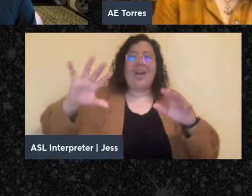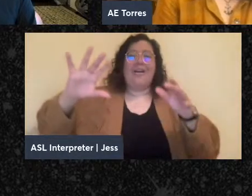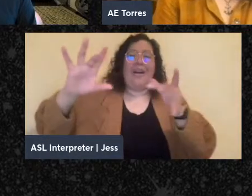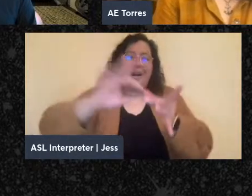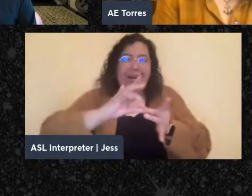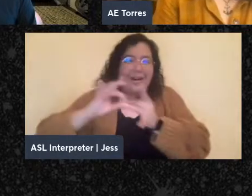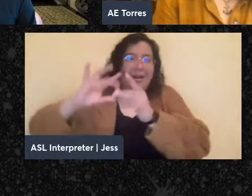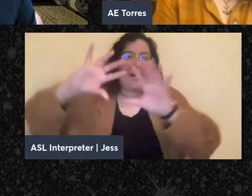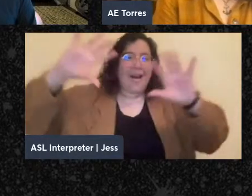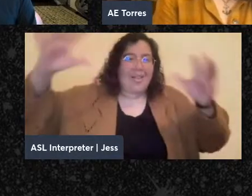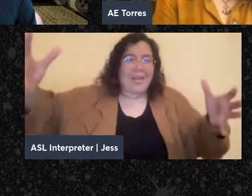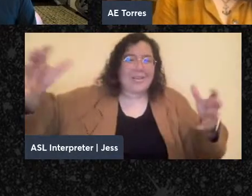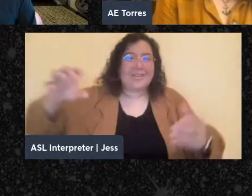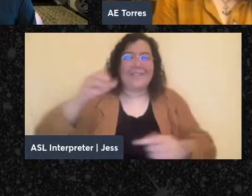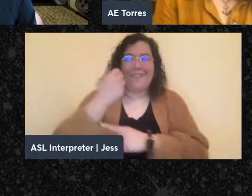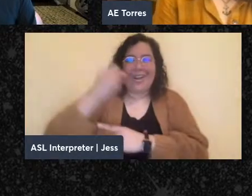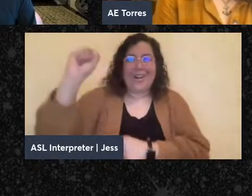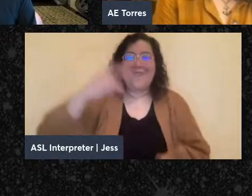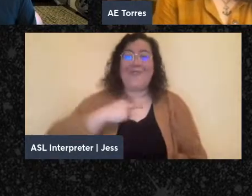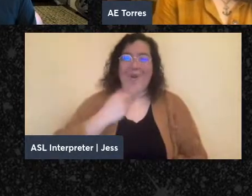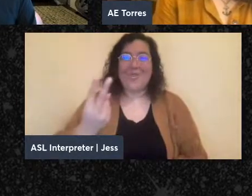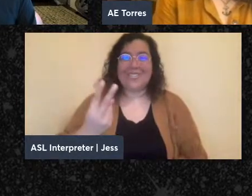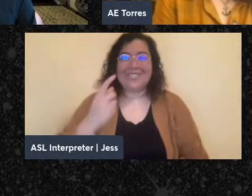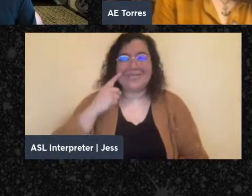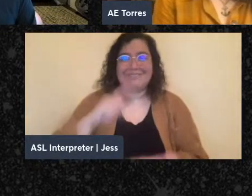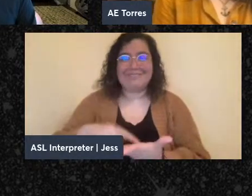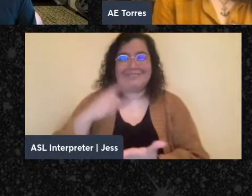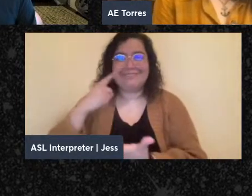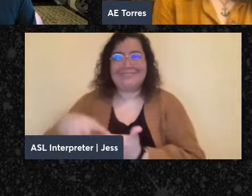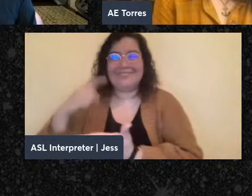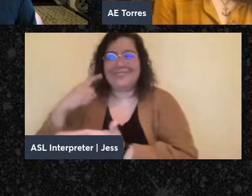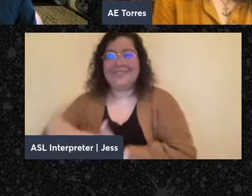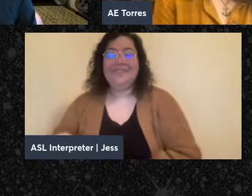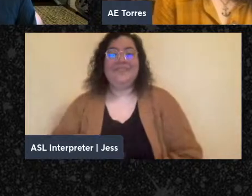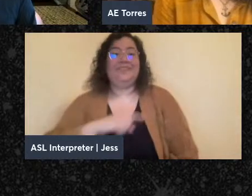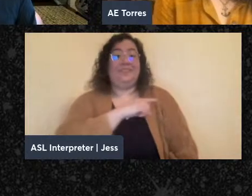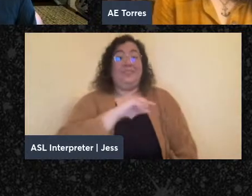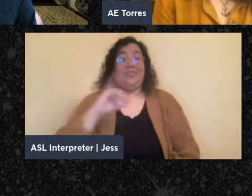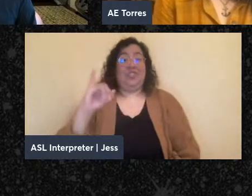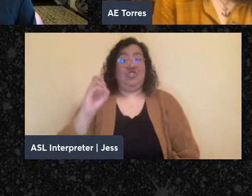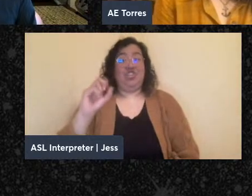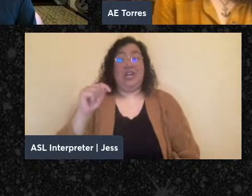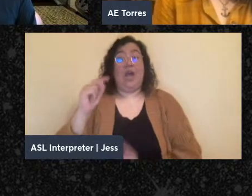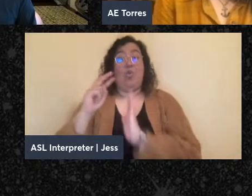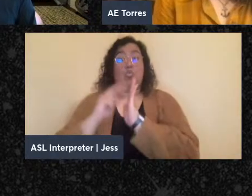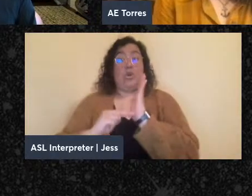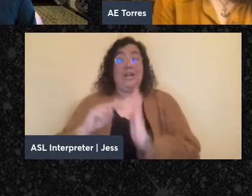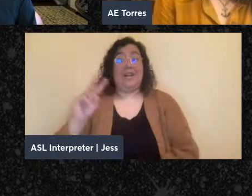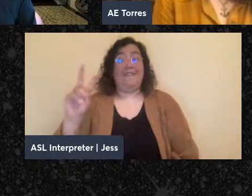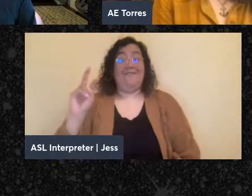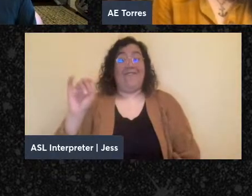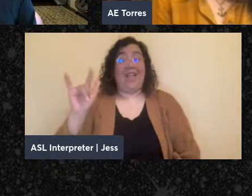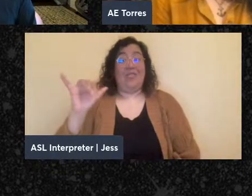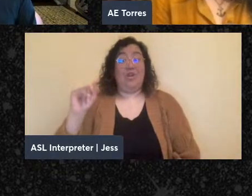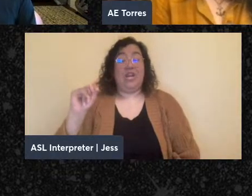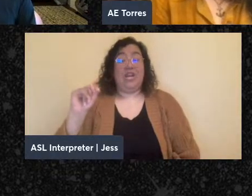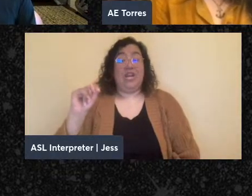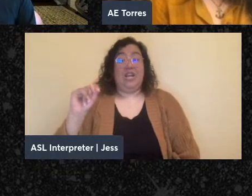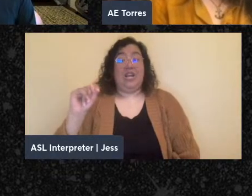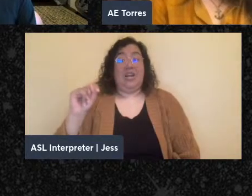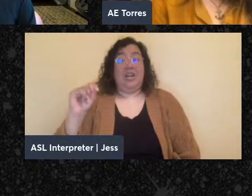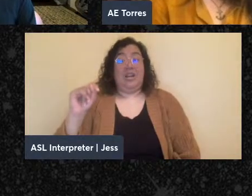And just a quick follow-up, which is, I will read the whole thing, because Valerie Hunt is asking, Beloved A.E. Torres,